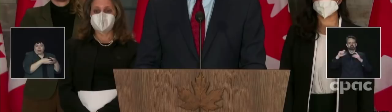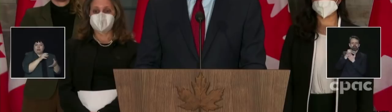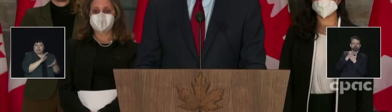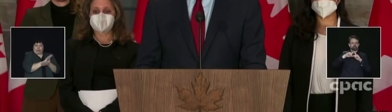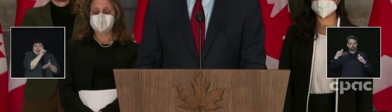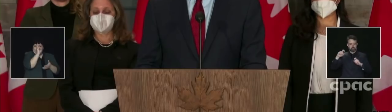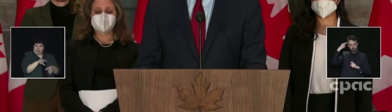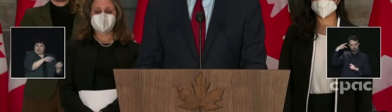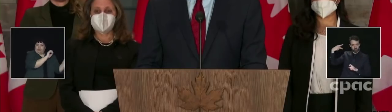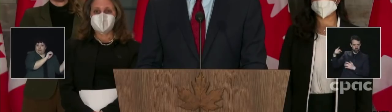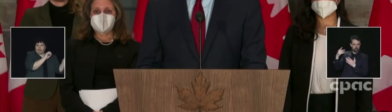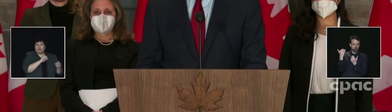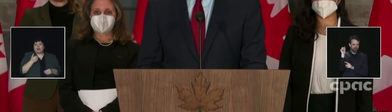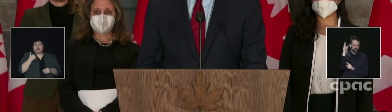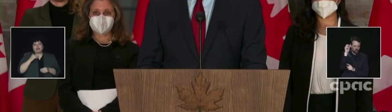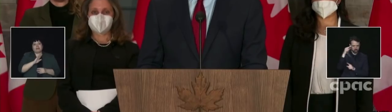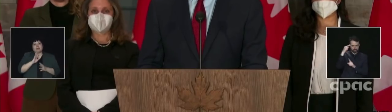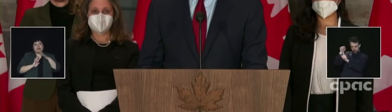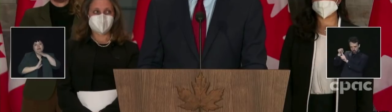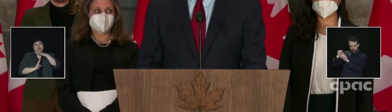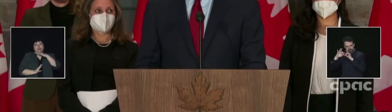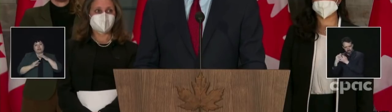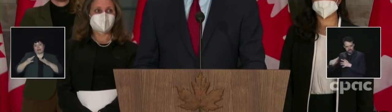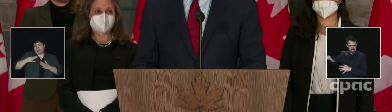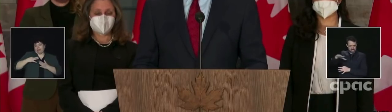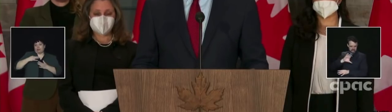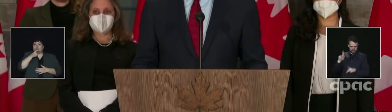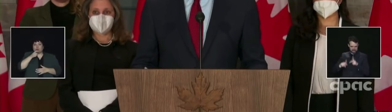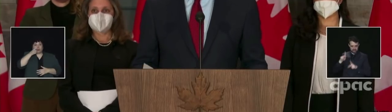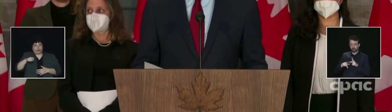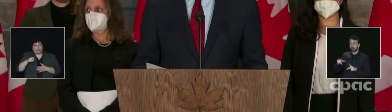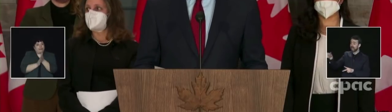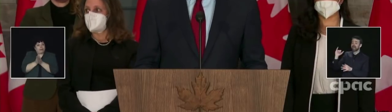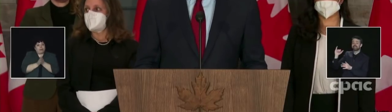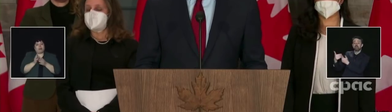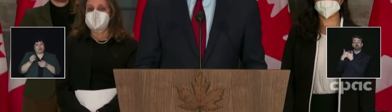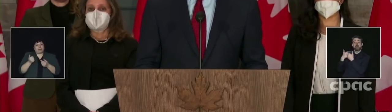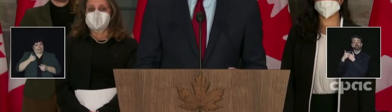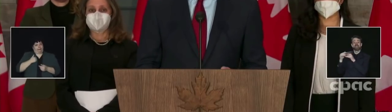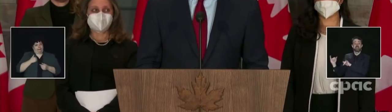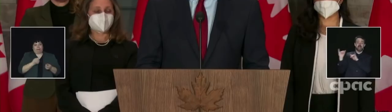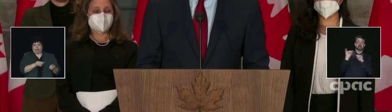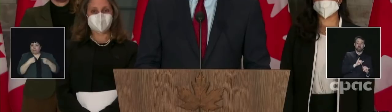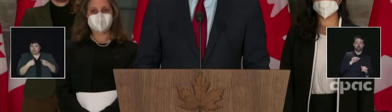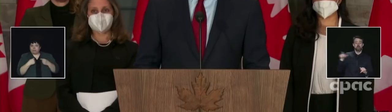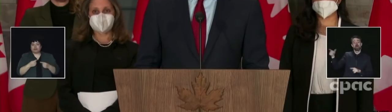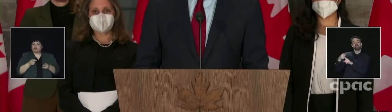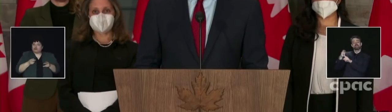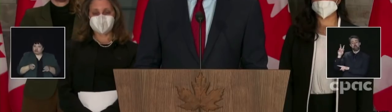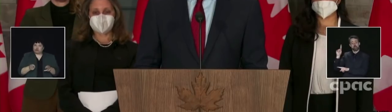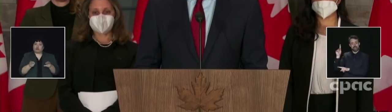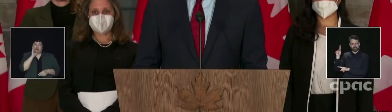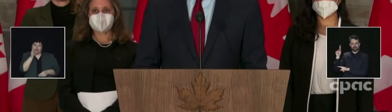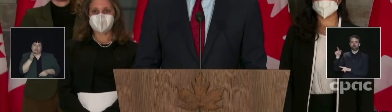also prioritizing immigration applications for Ukrainians who want to come to Canada. And to ensure we can serve